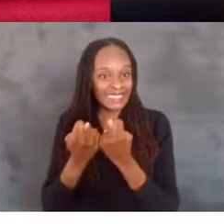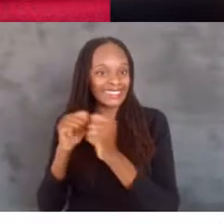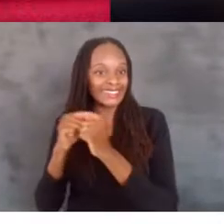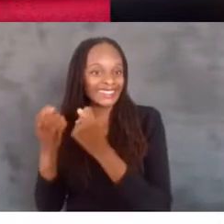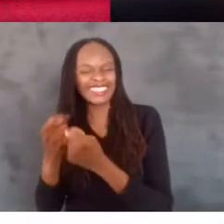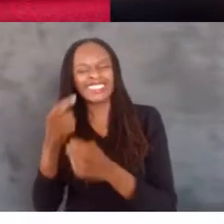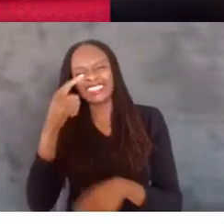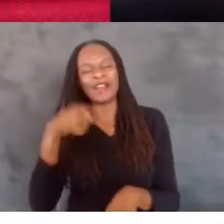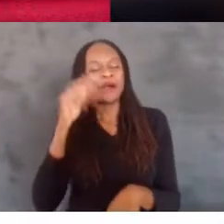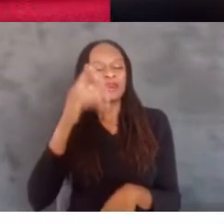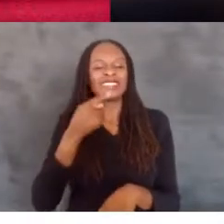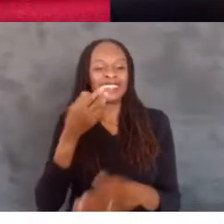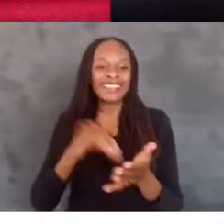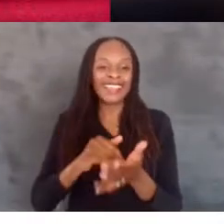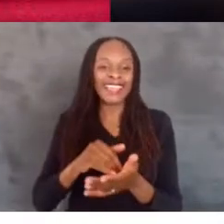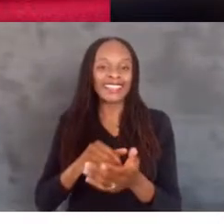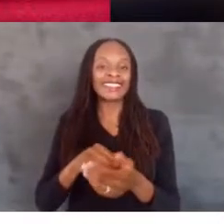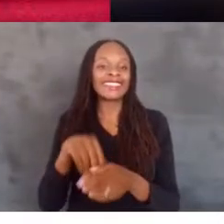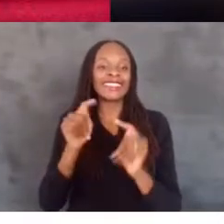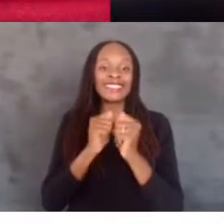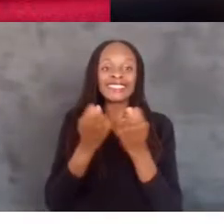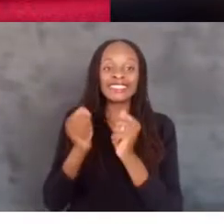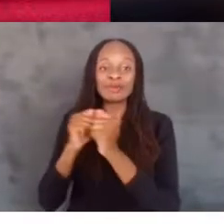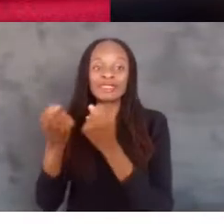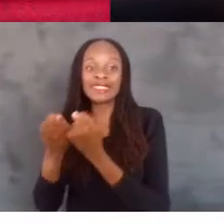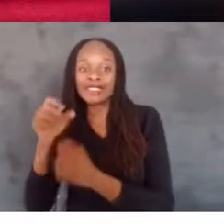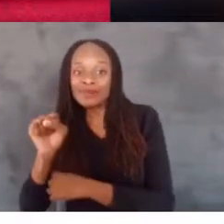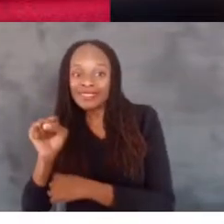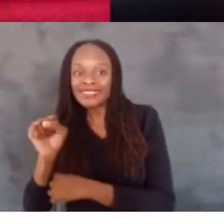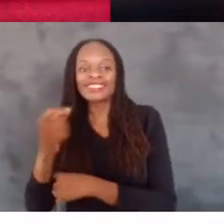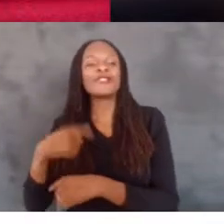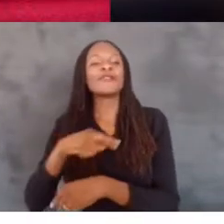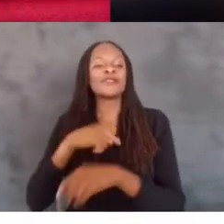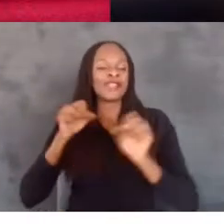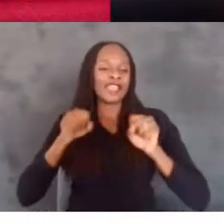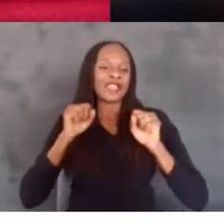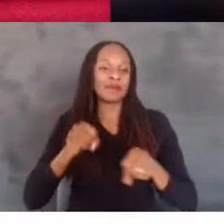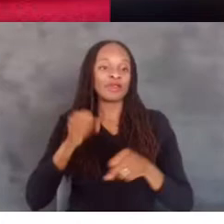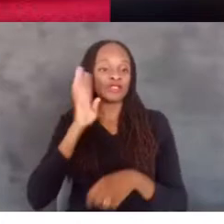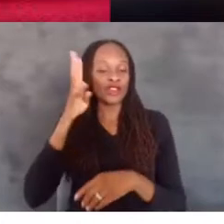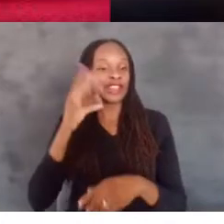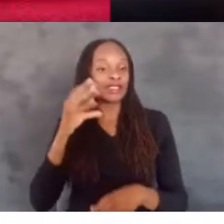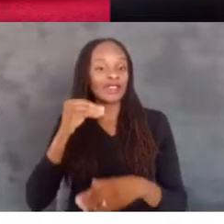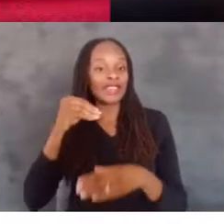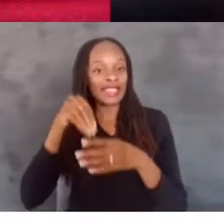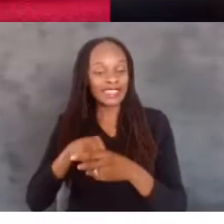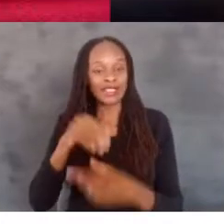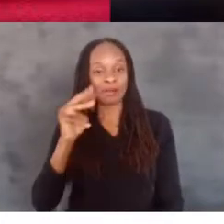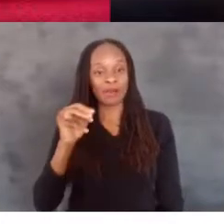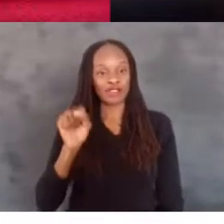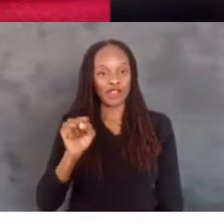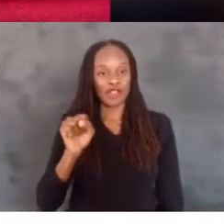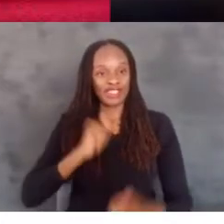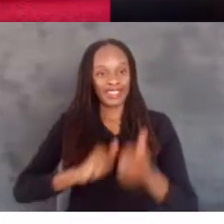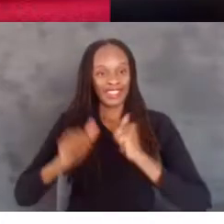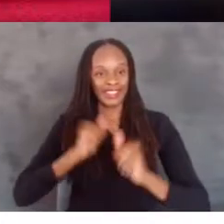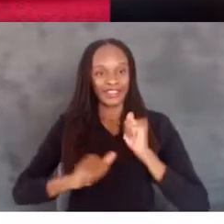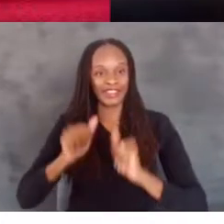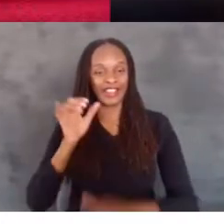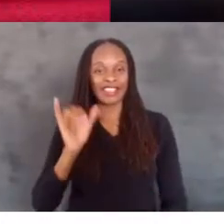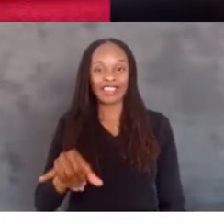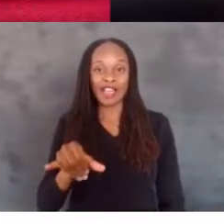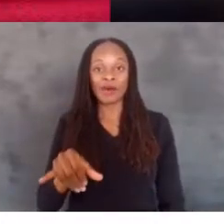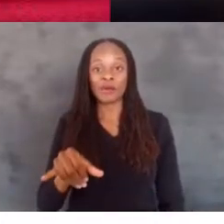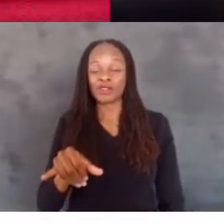fun to say, the Teams Teams, we were able to create an experience inside the Microsoft Theater that was